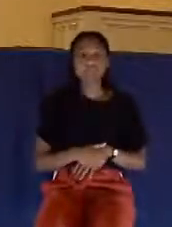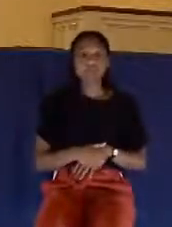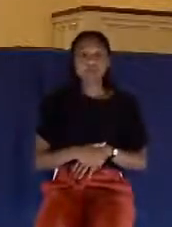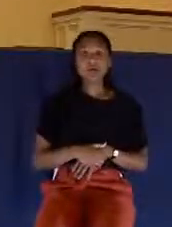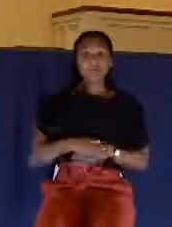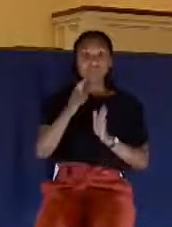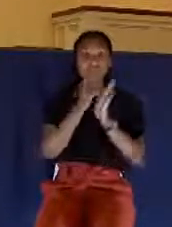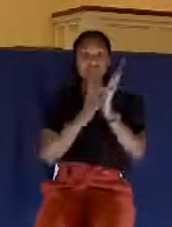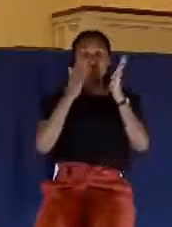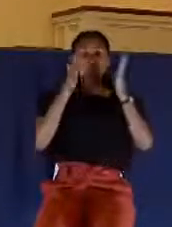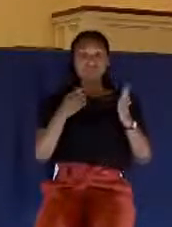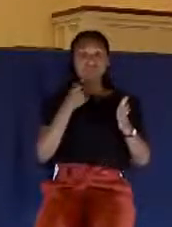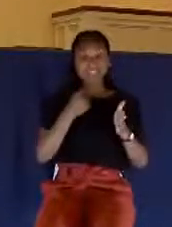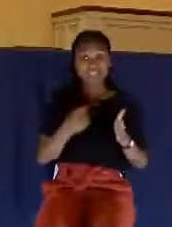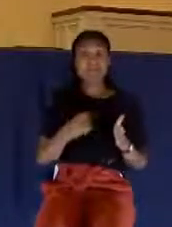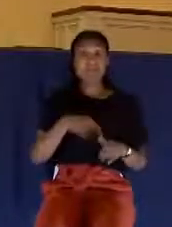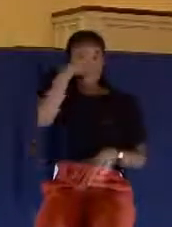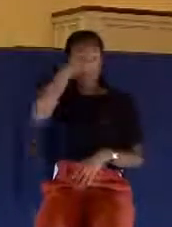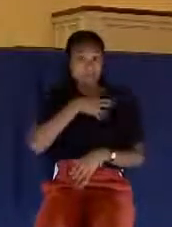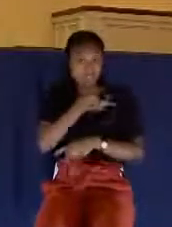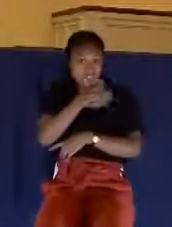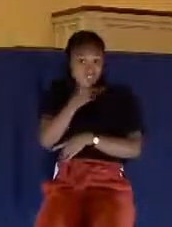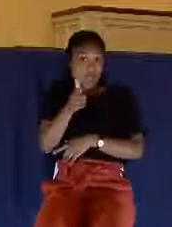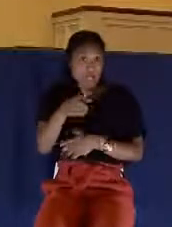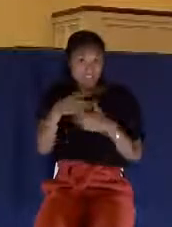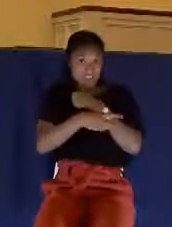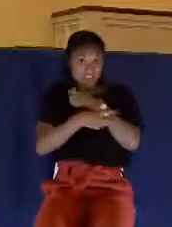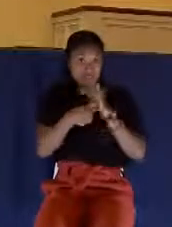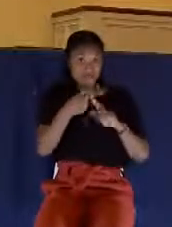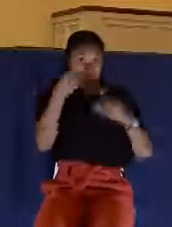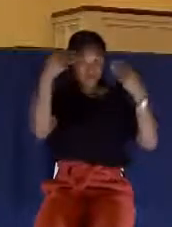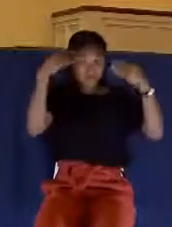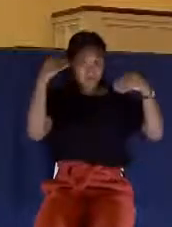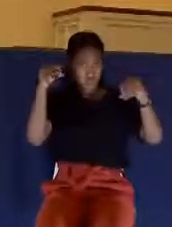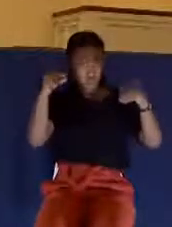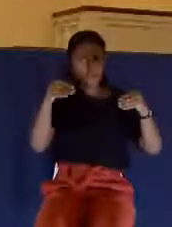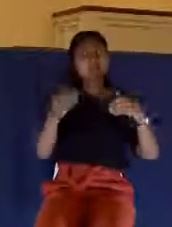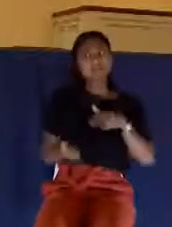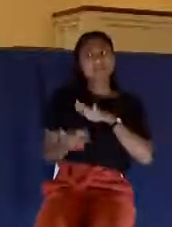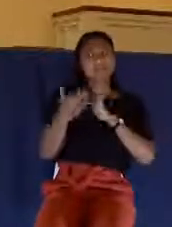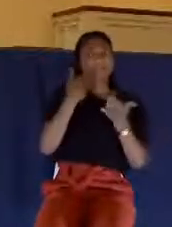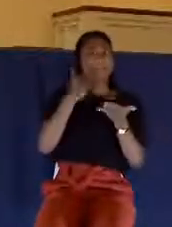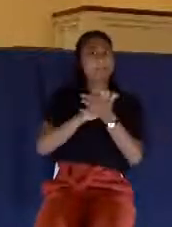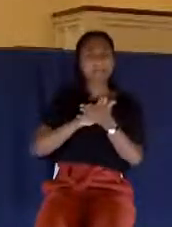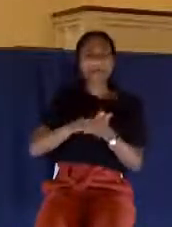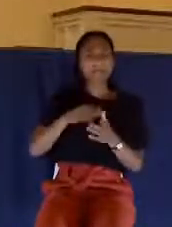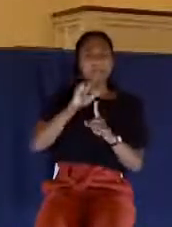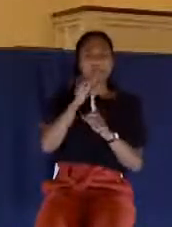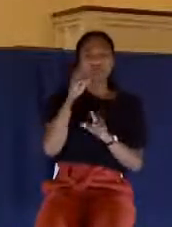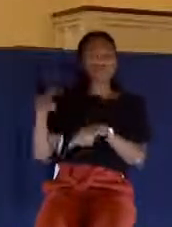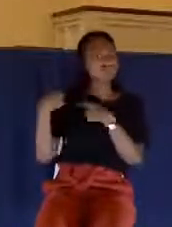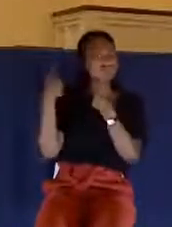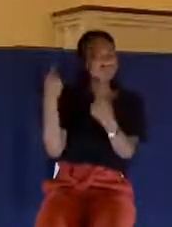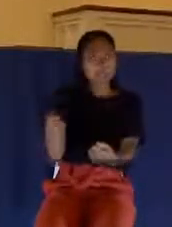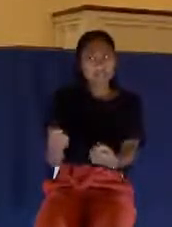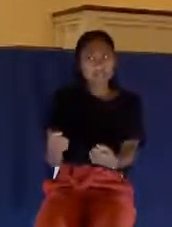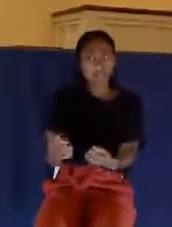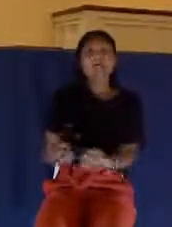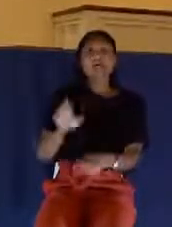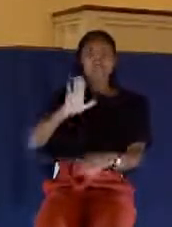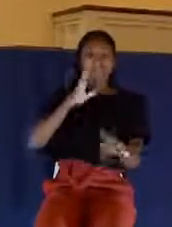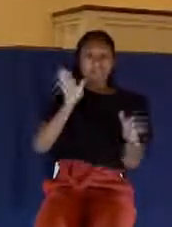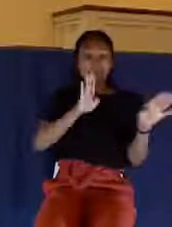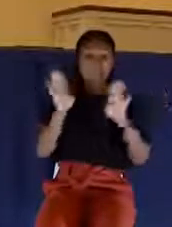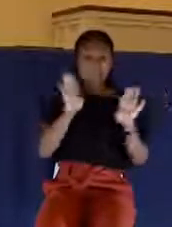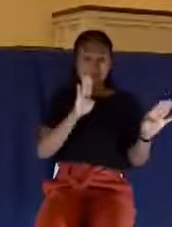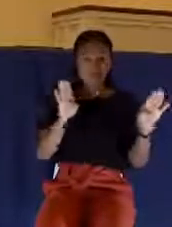first of all, he was a victim of society driven to crime by economic disadvantage. And the lawyer said, he's a victim of the insensitivity